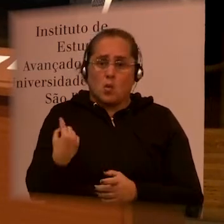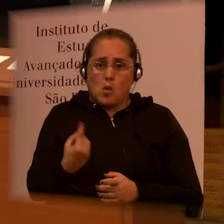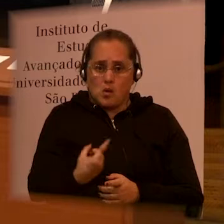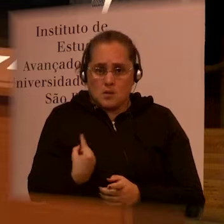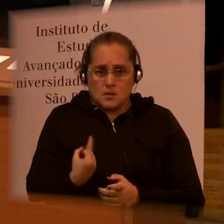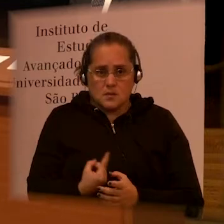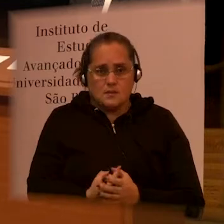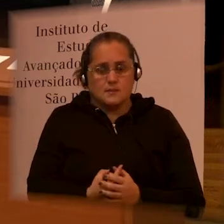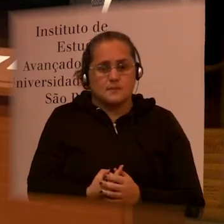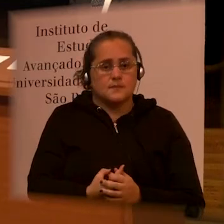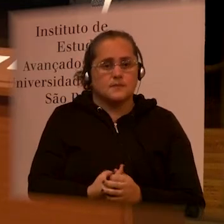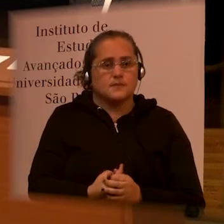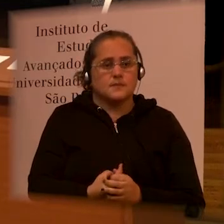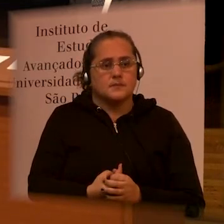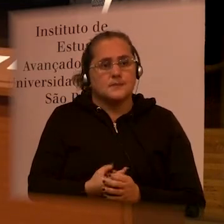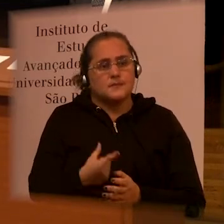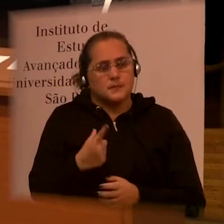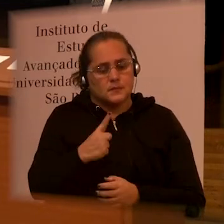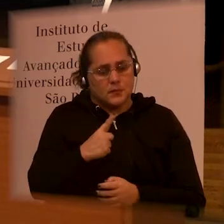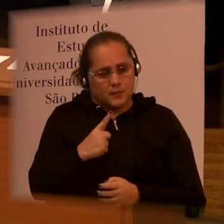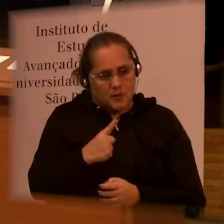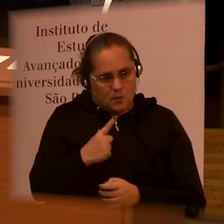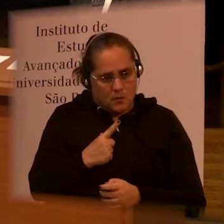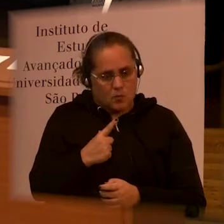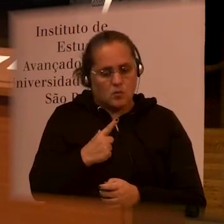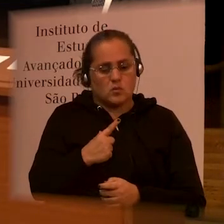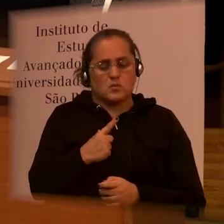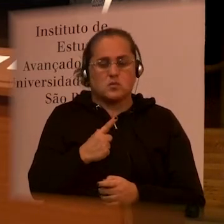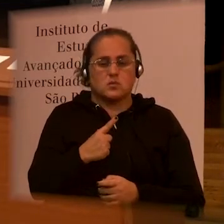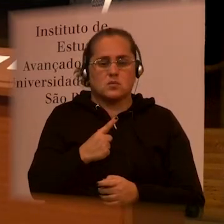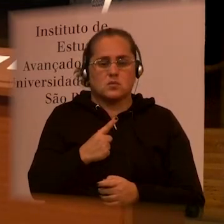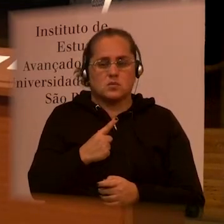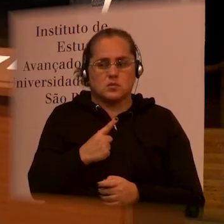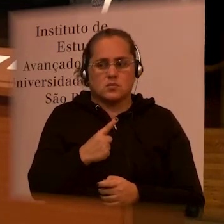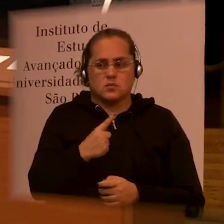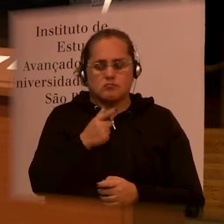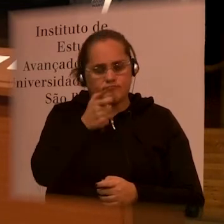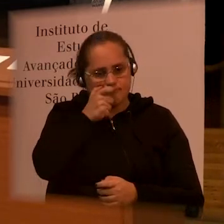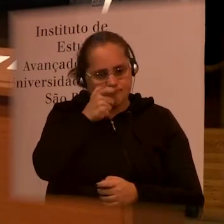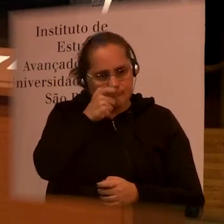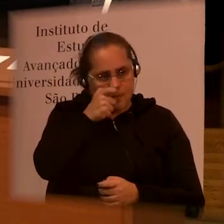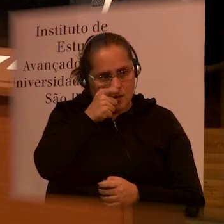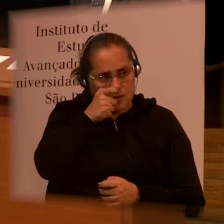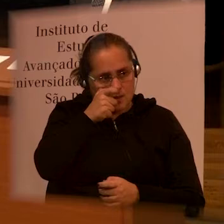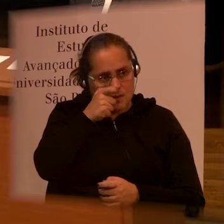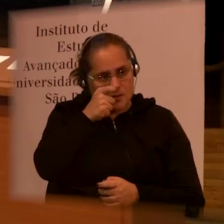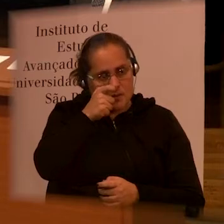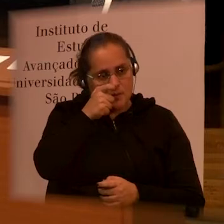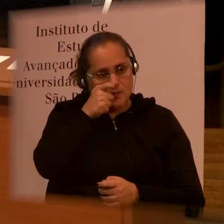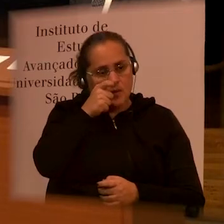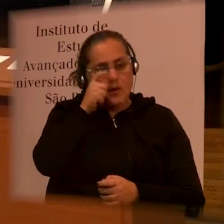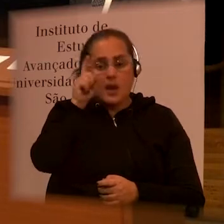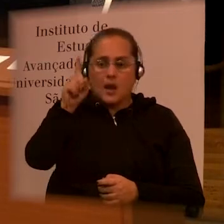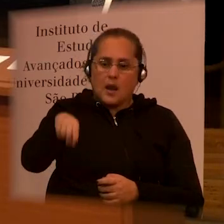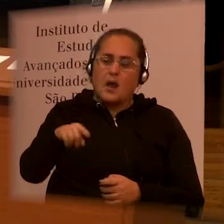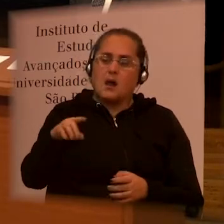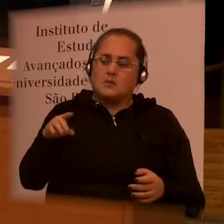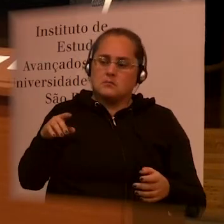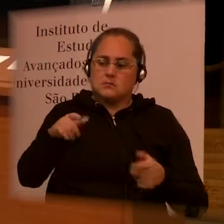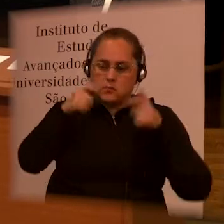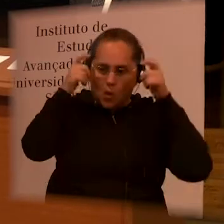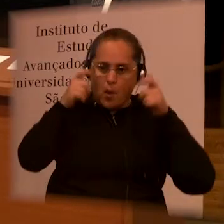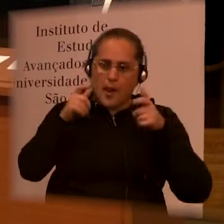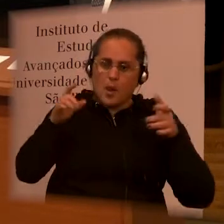organization, is very interested in this. They're very interested in disability, but from an economic perspective and how you can get people to